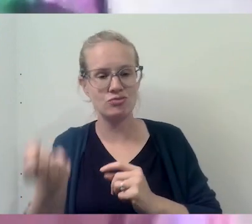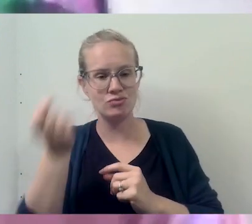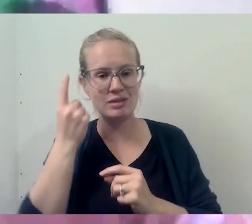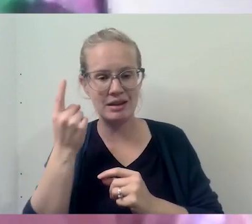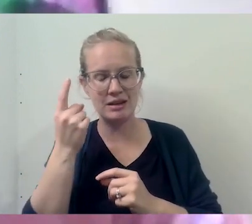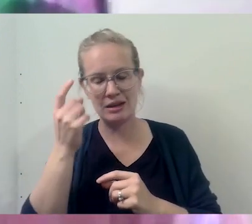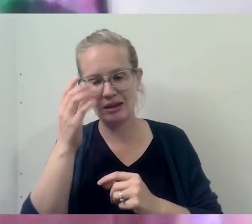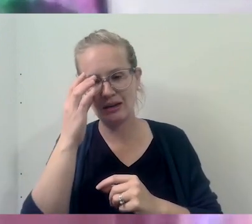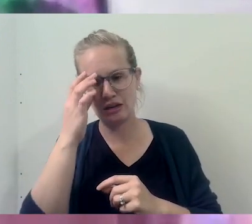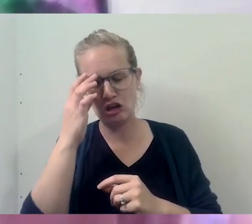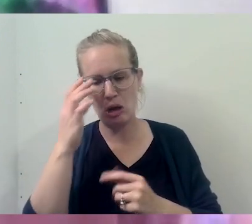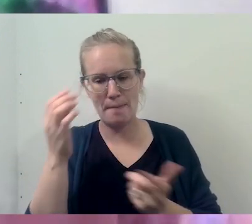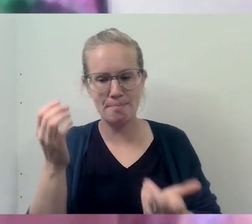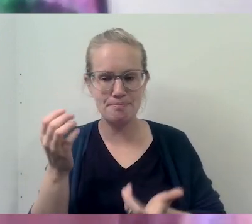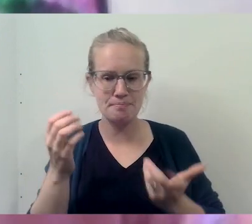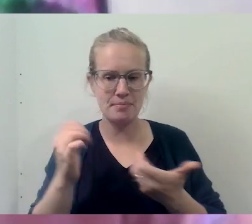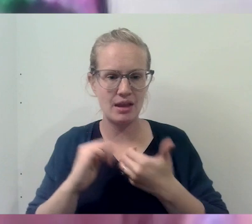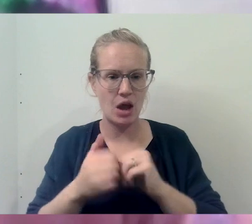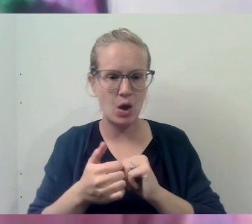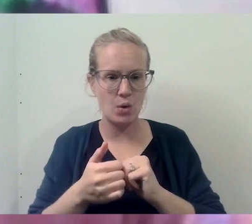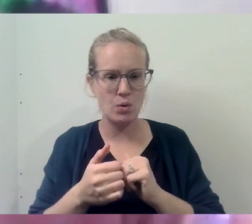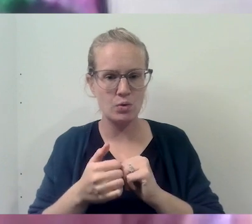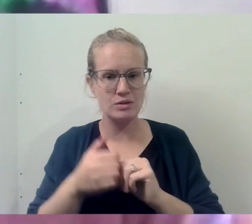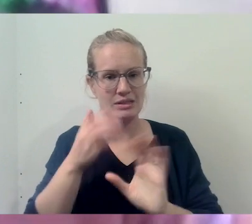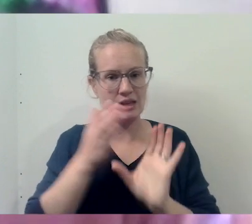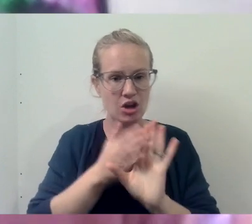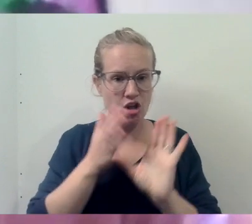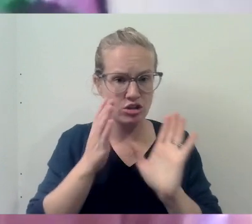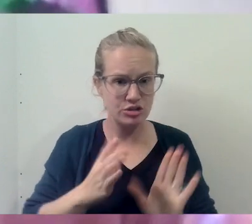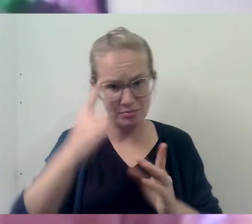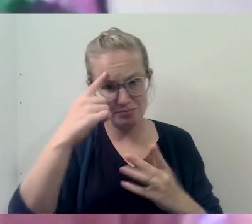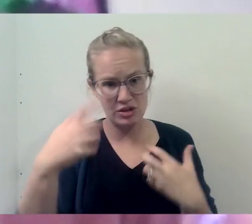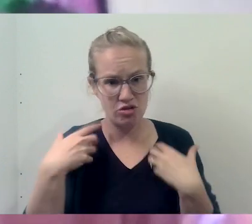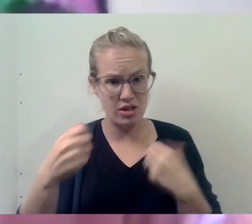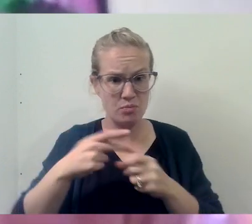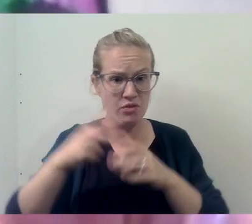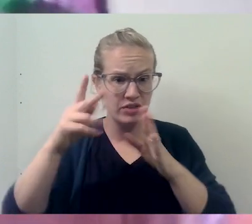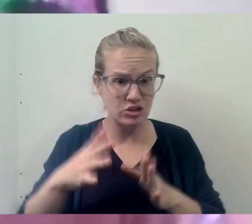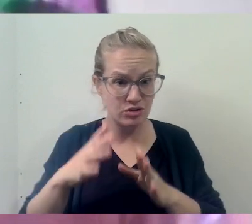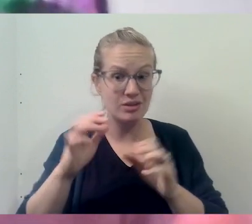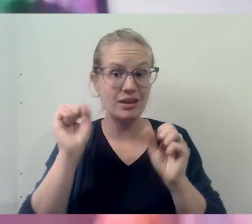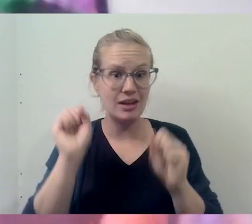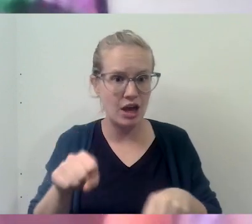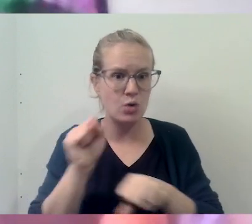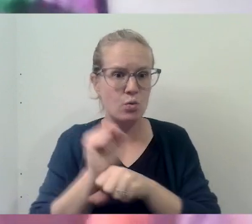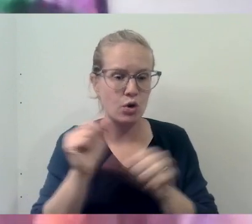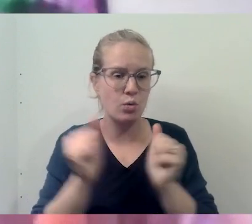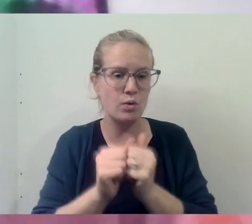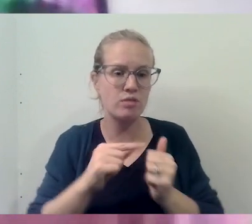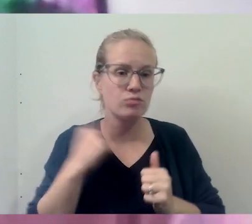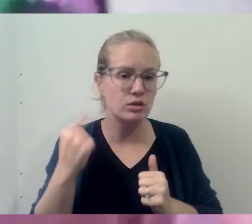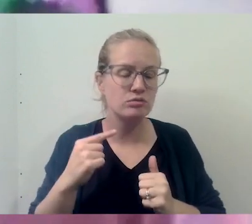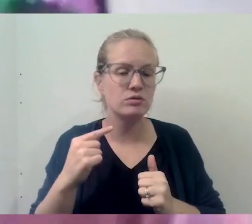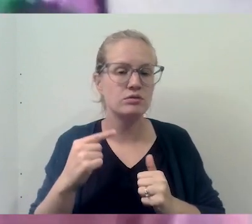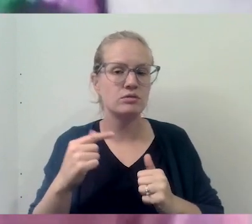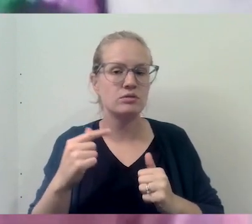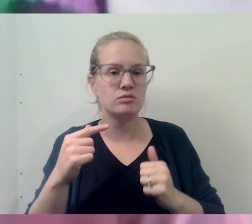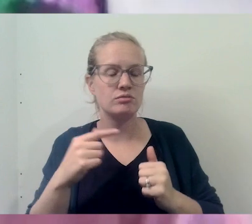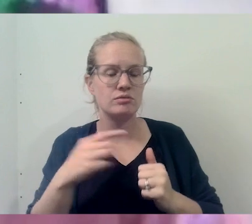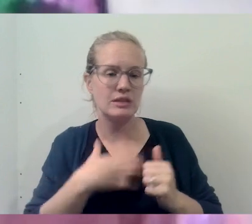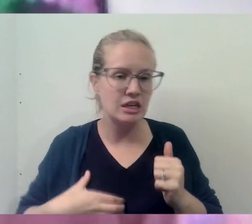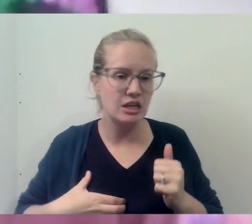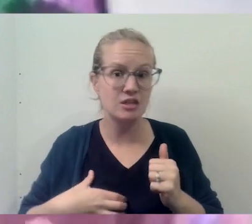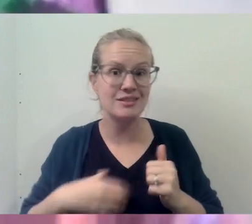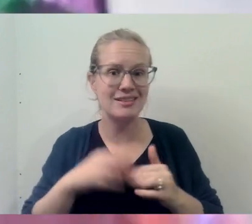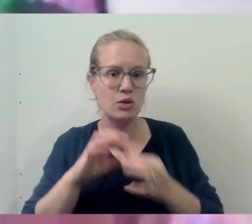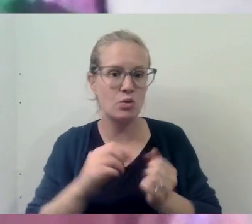um, how psychologists, mental health professionals can work with clergy around referrals and